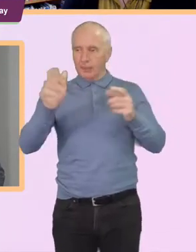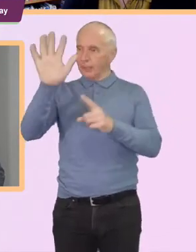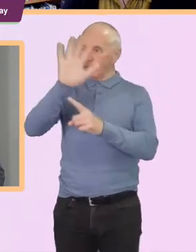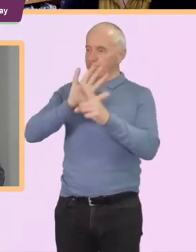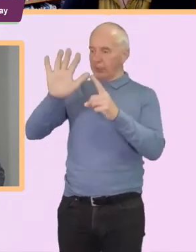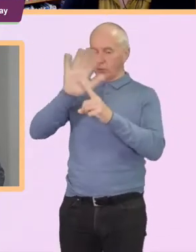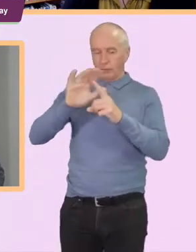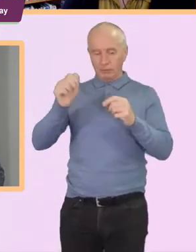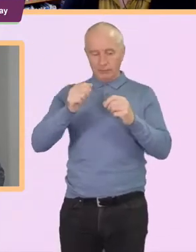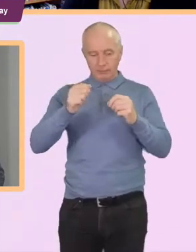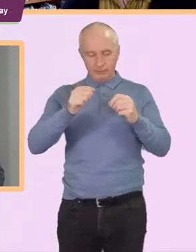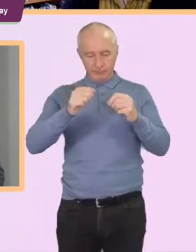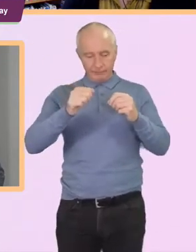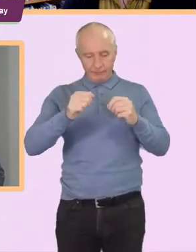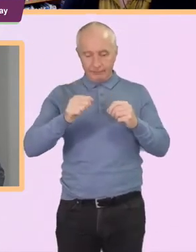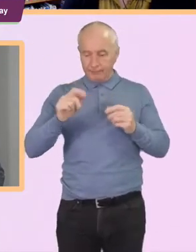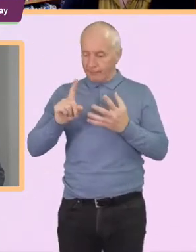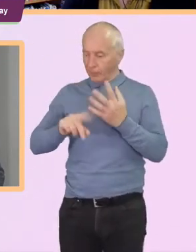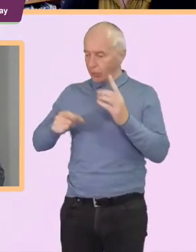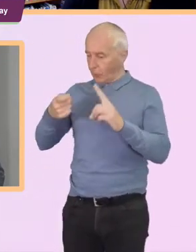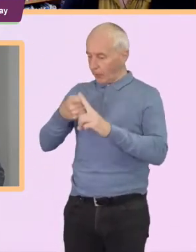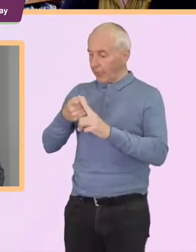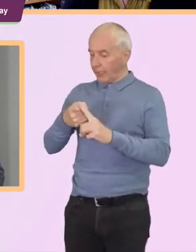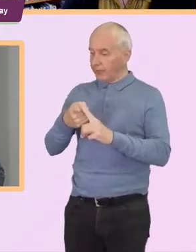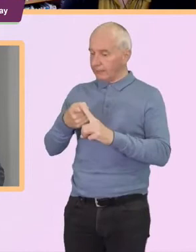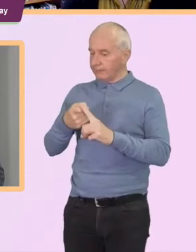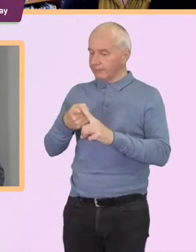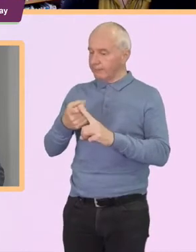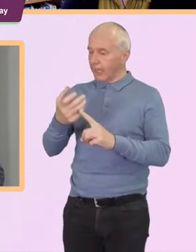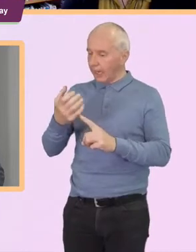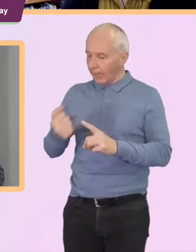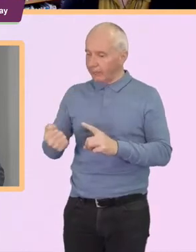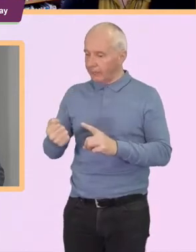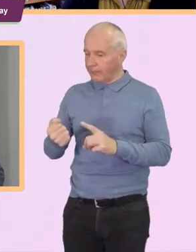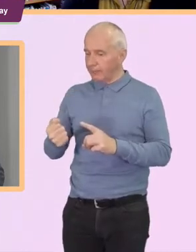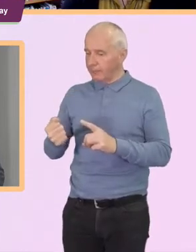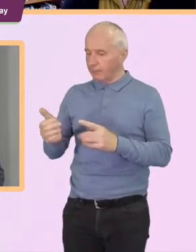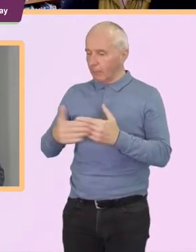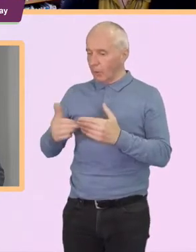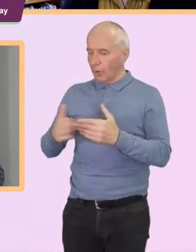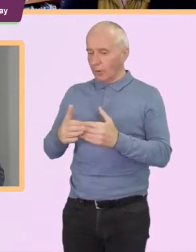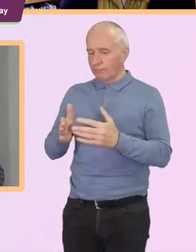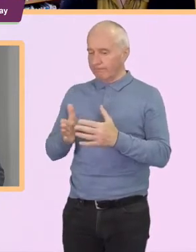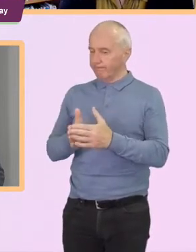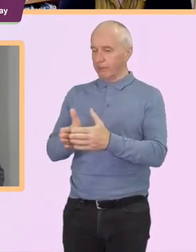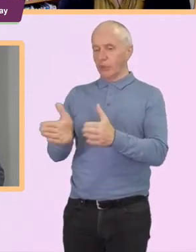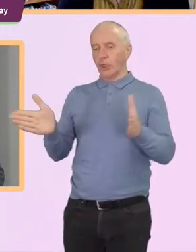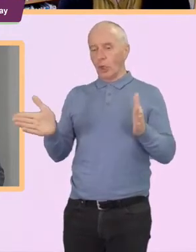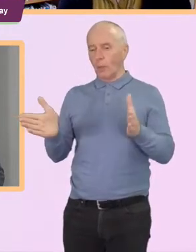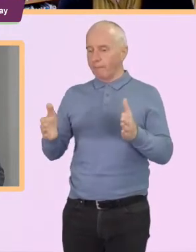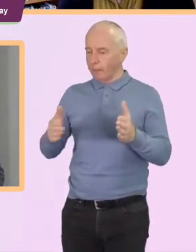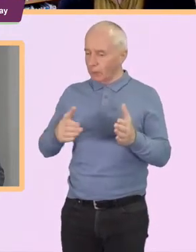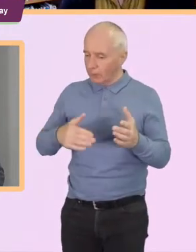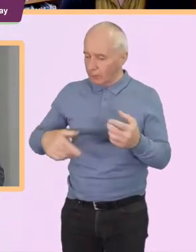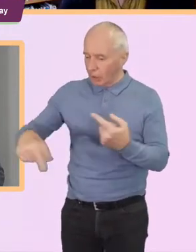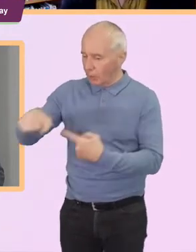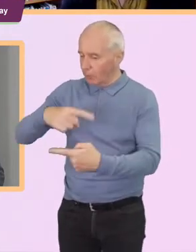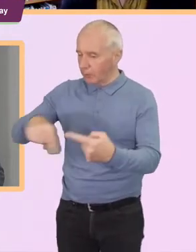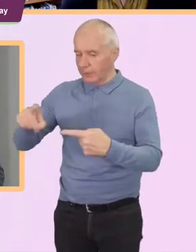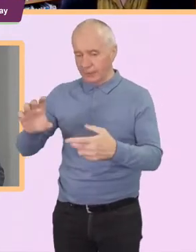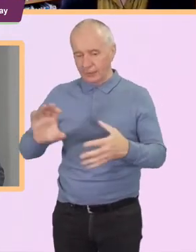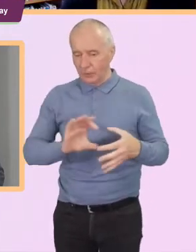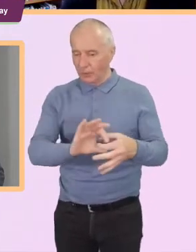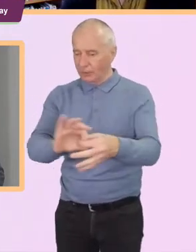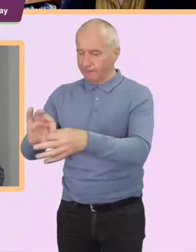resources in the UK I think there is far more scope for communities collaborating with